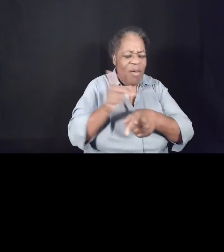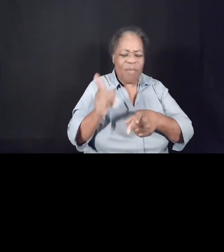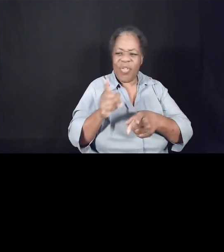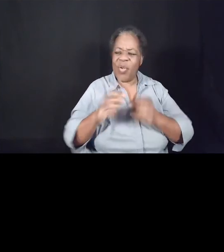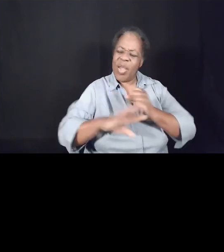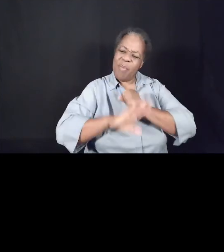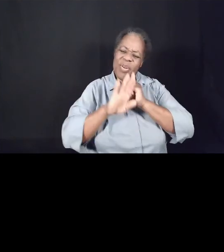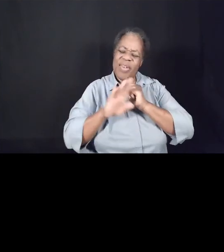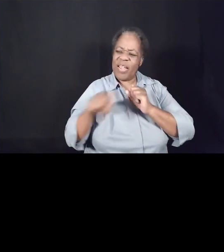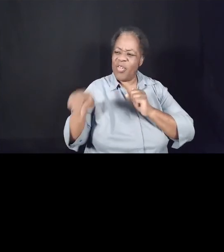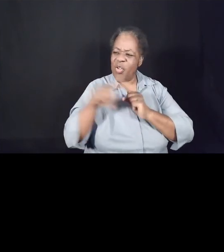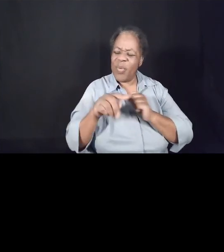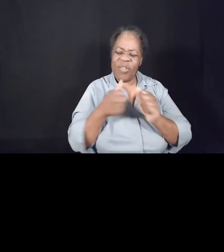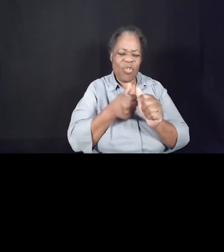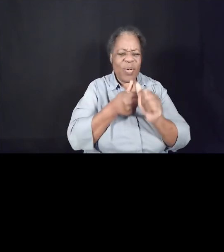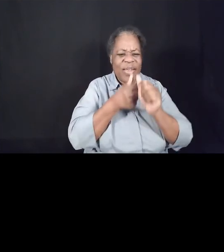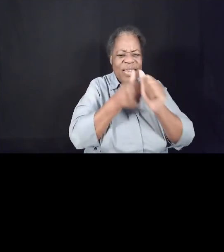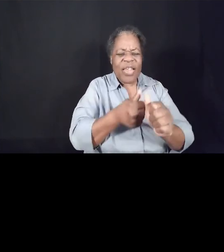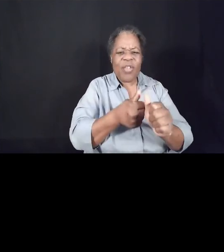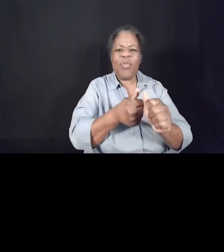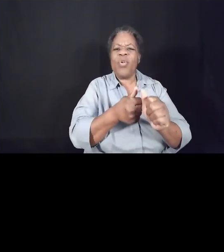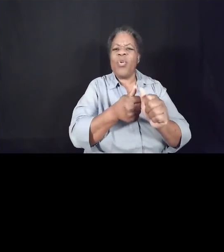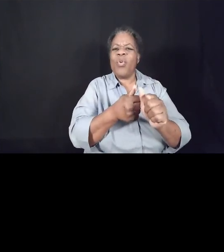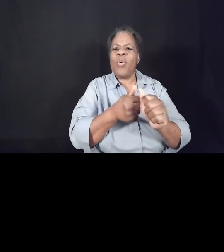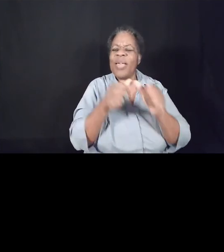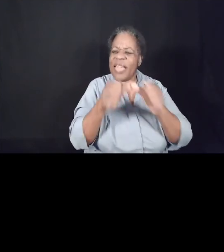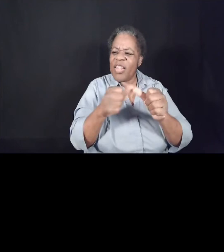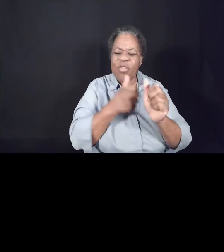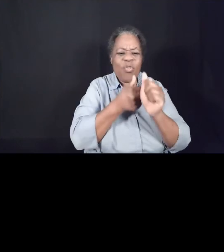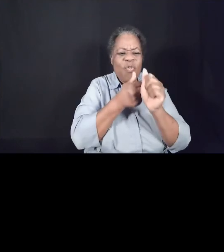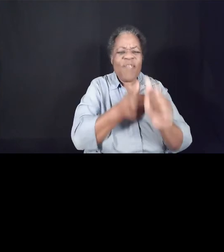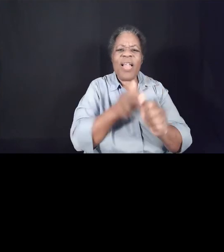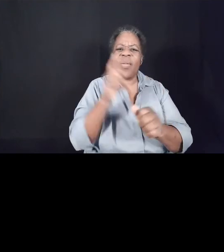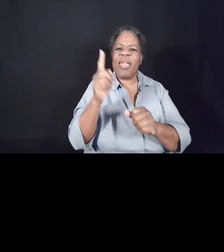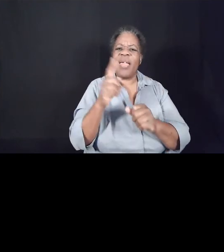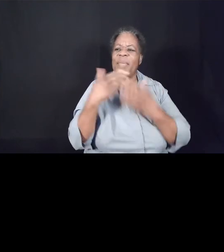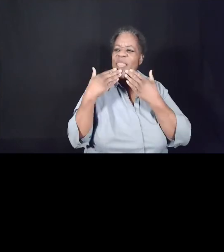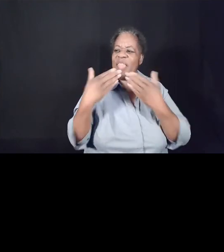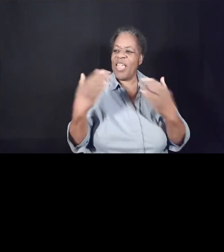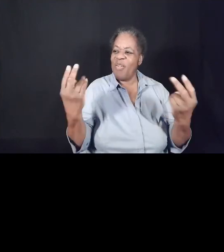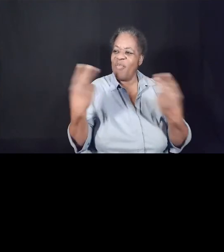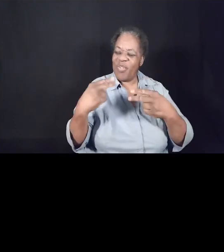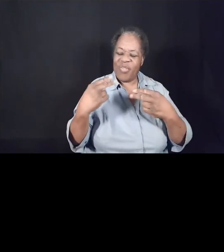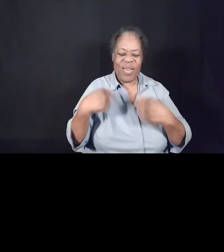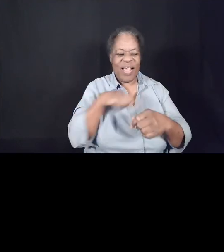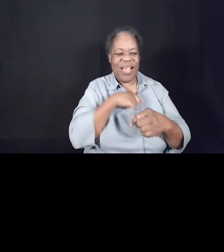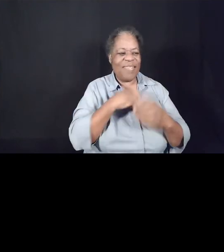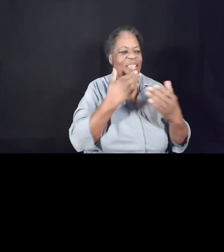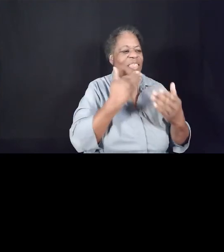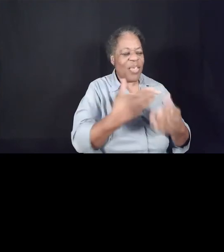you continue to follow hard after him. Thanks, friends, for joining us. We're really grateful. Thank you.